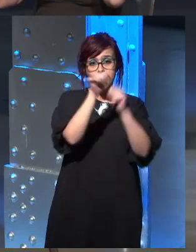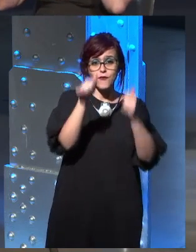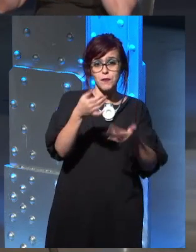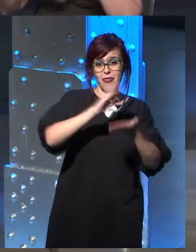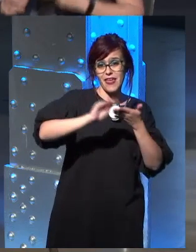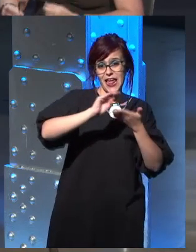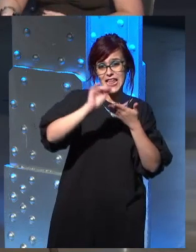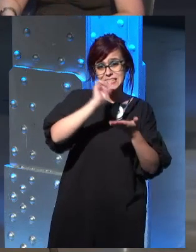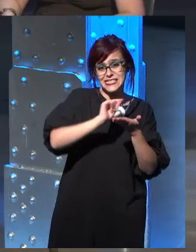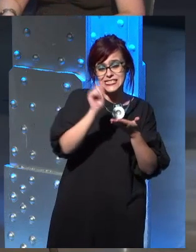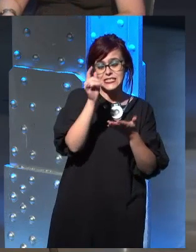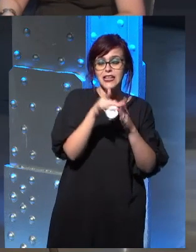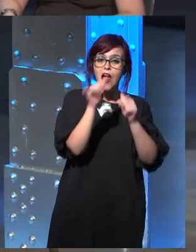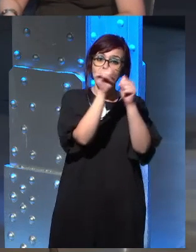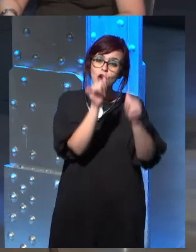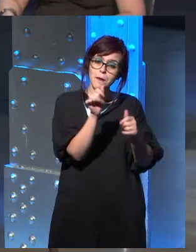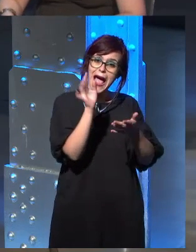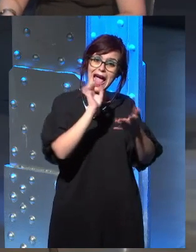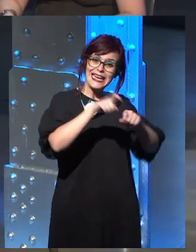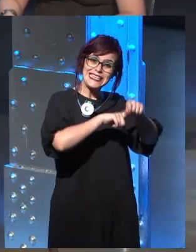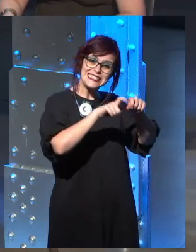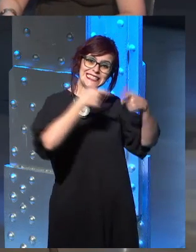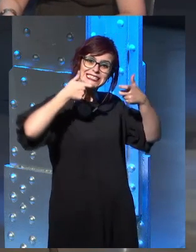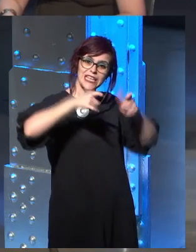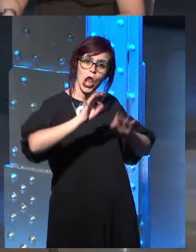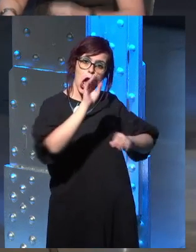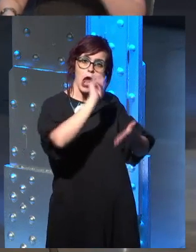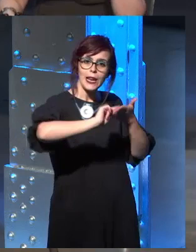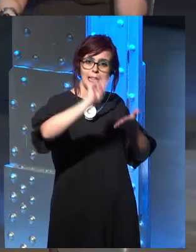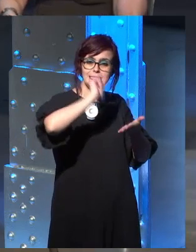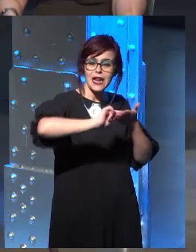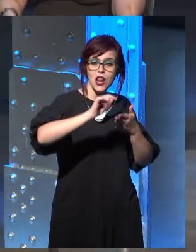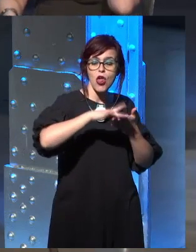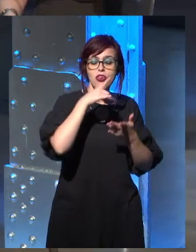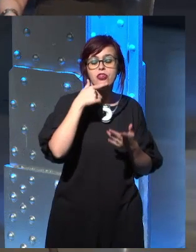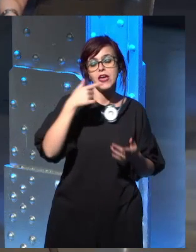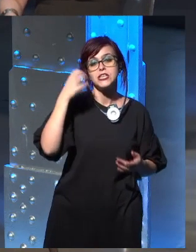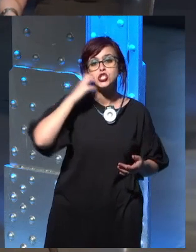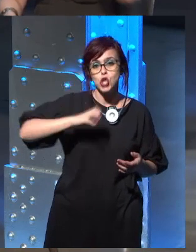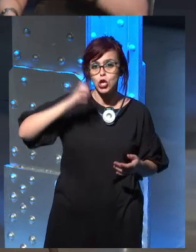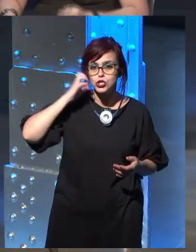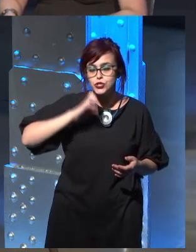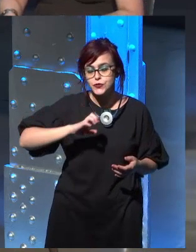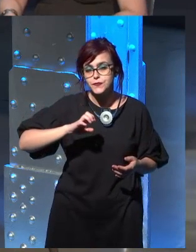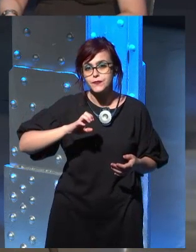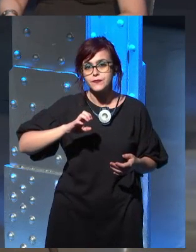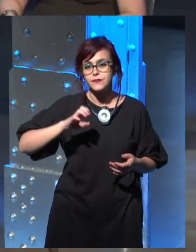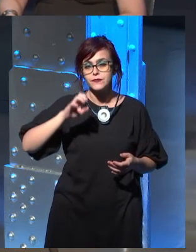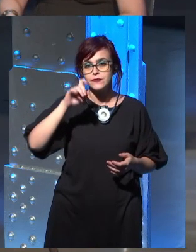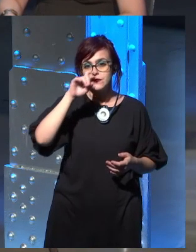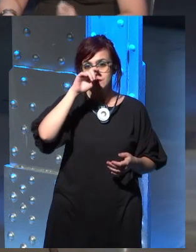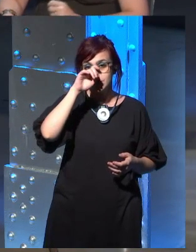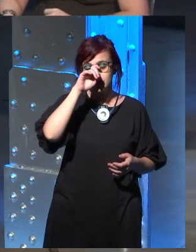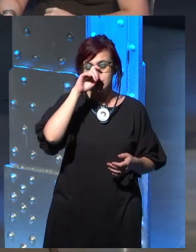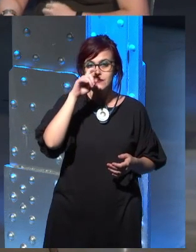Because in the last decade I've been seeing, I've been noticing that, I don't know, attendance